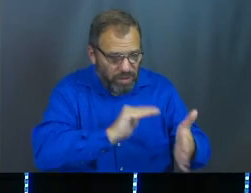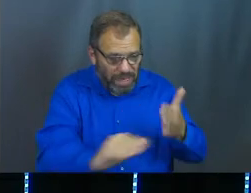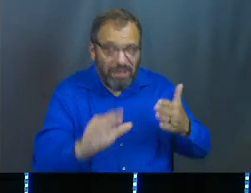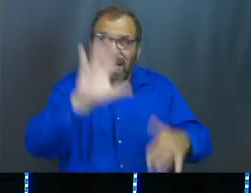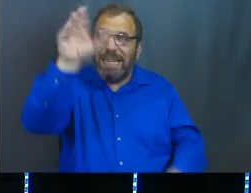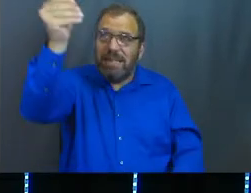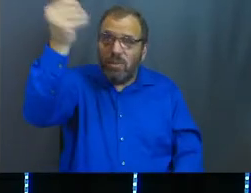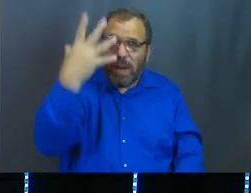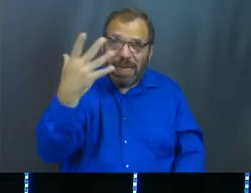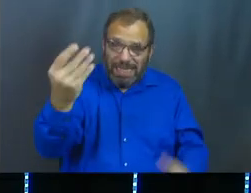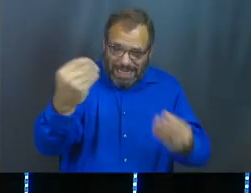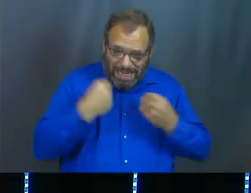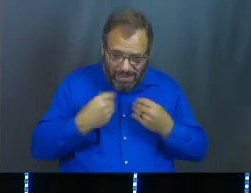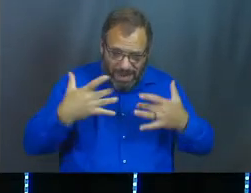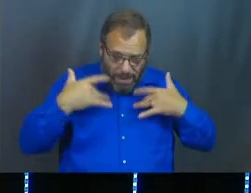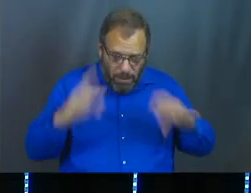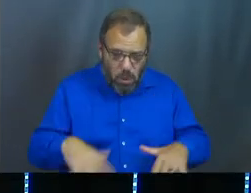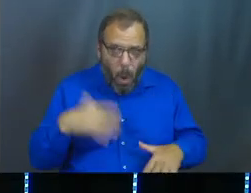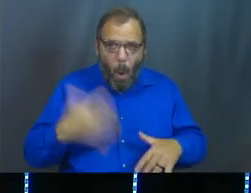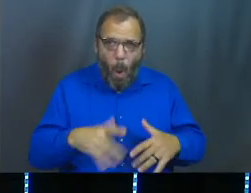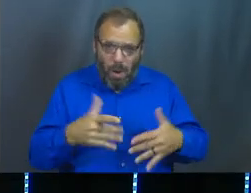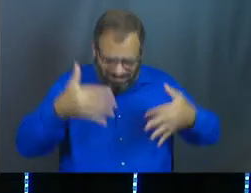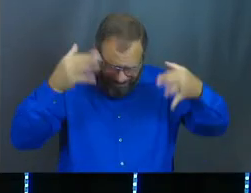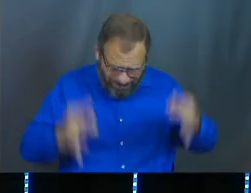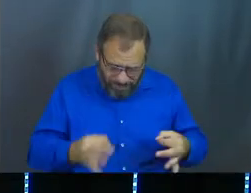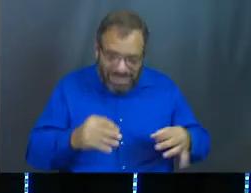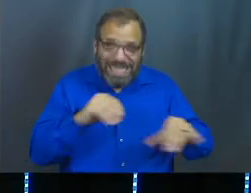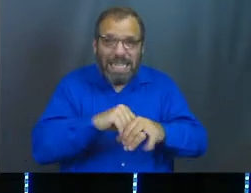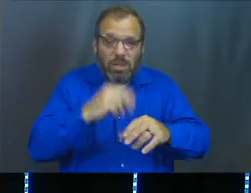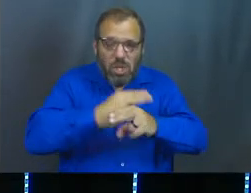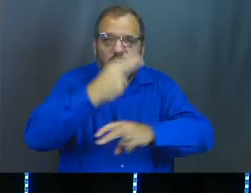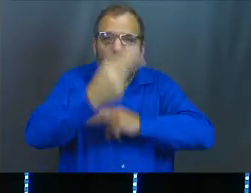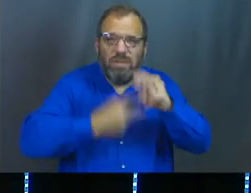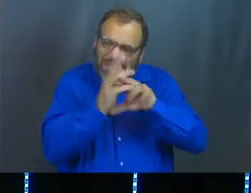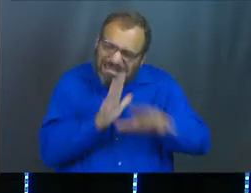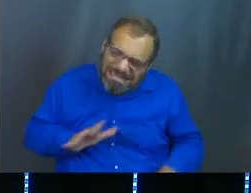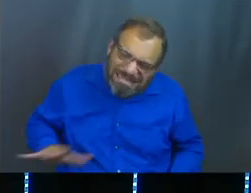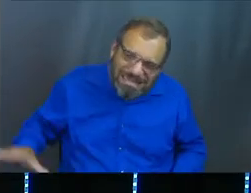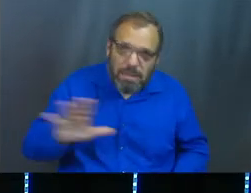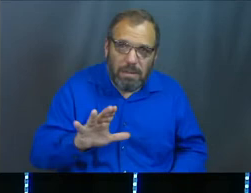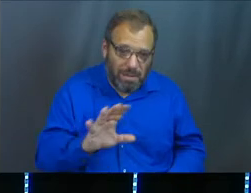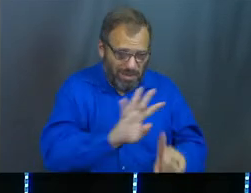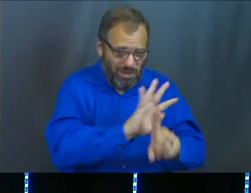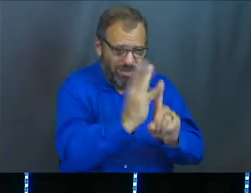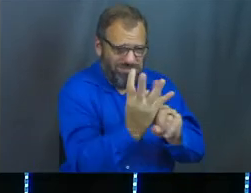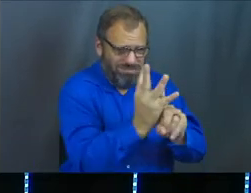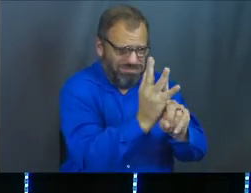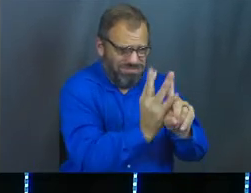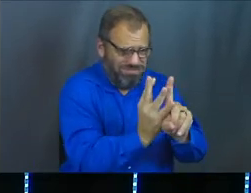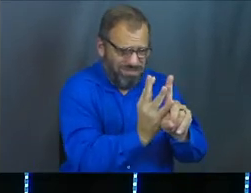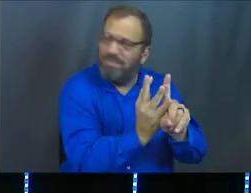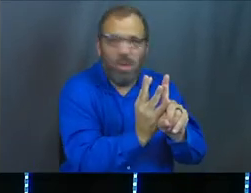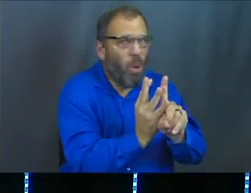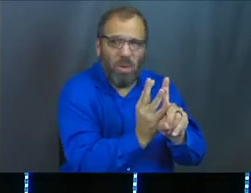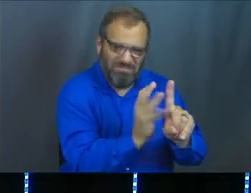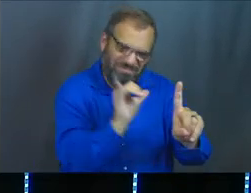given grace and given mercy. That's a fixed point in the universe. No hedge will be lowered from that.